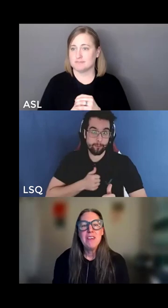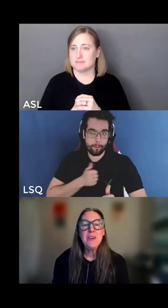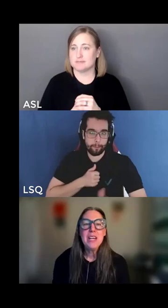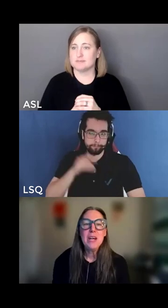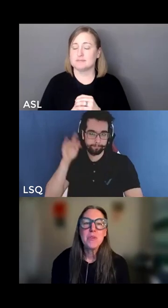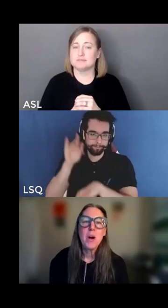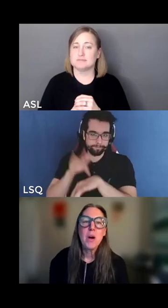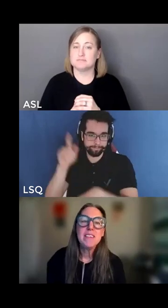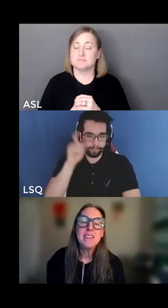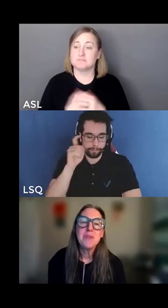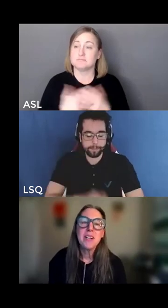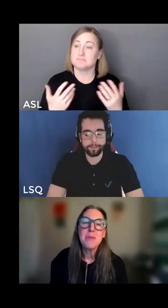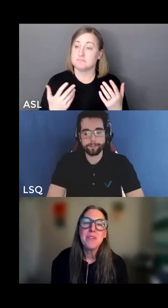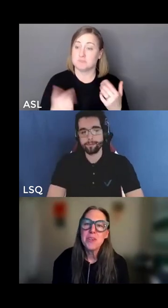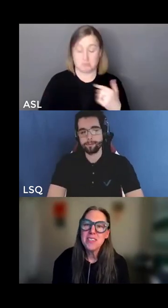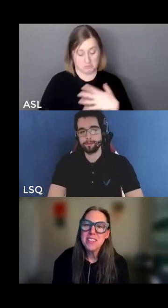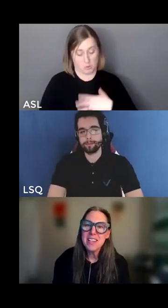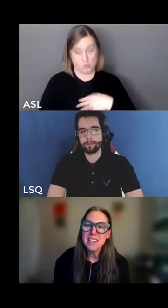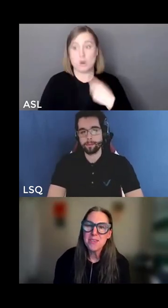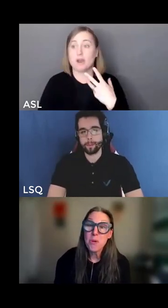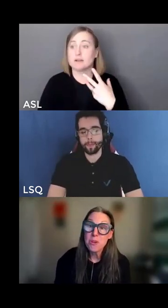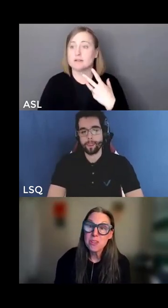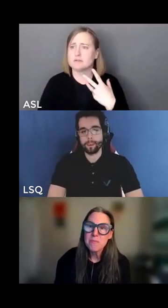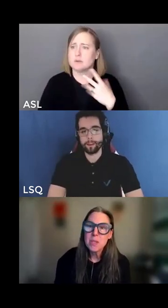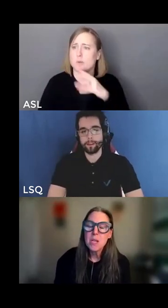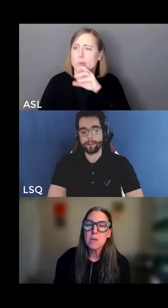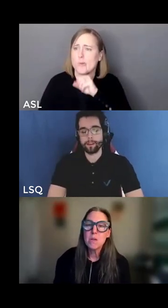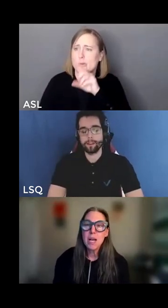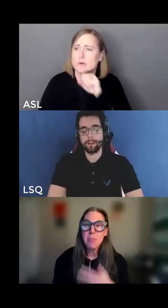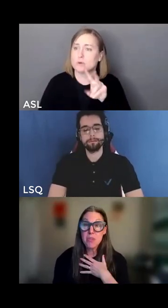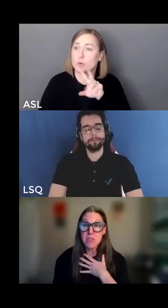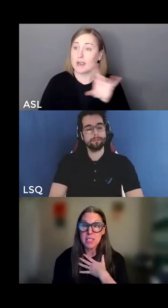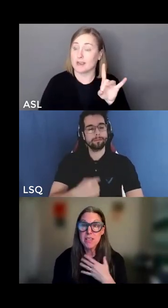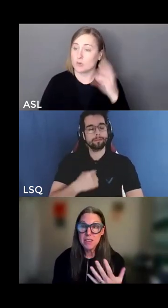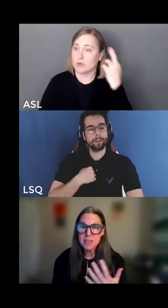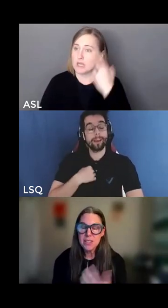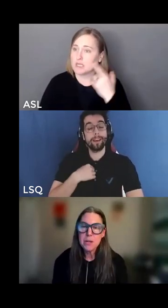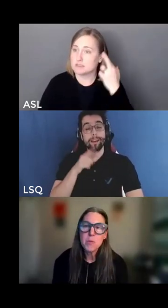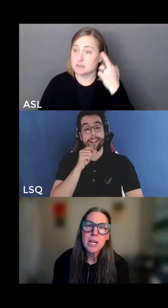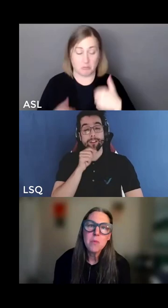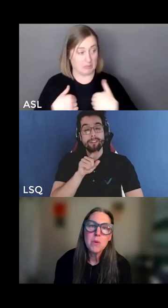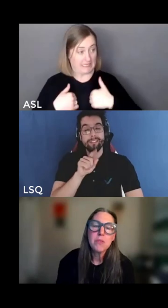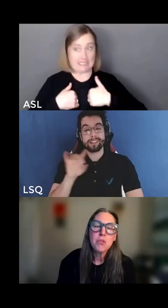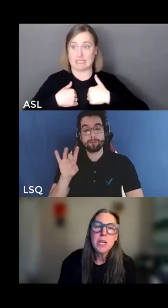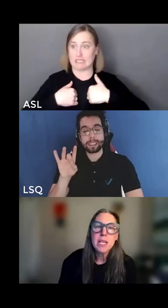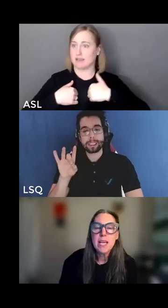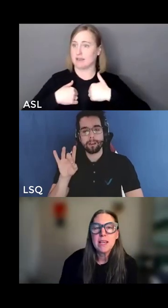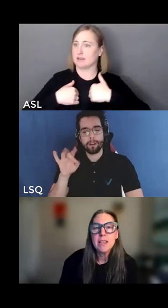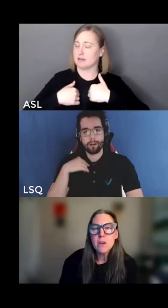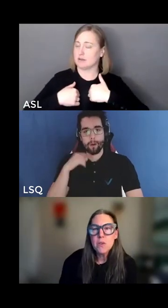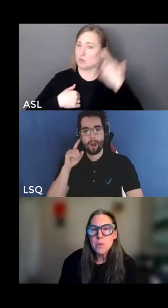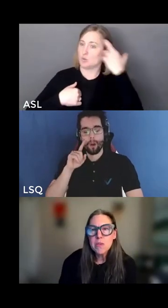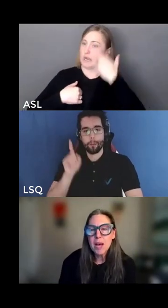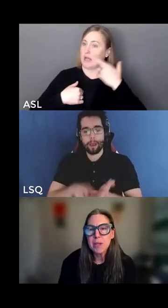i found out that i was white when i was 28 years old so i personally found out i was white when i was 28 and here's what was happening